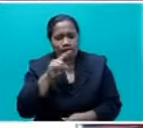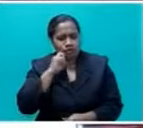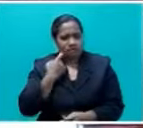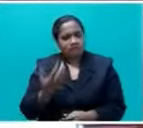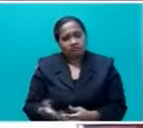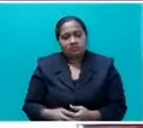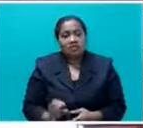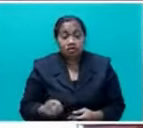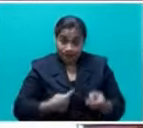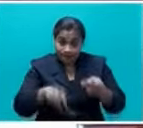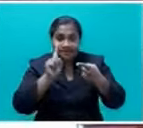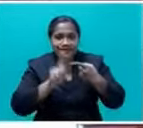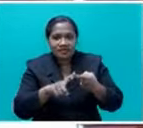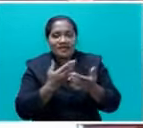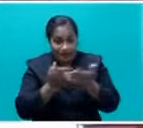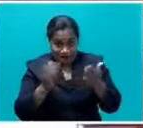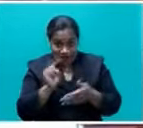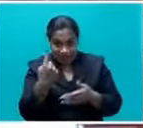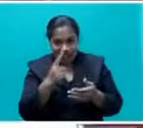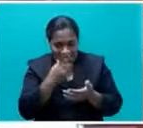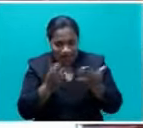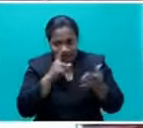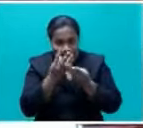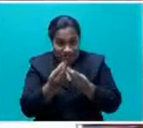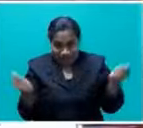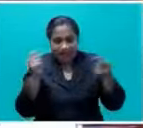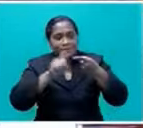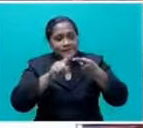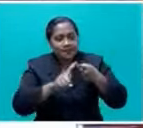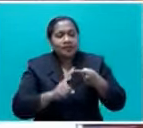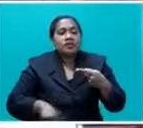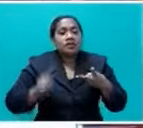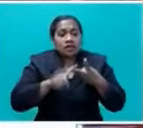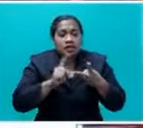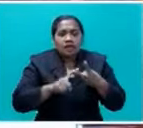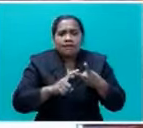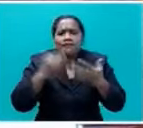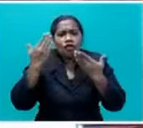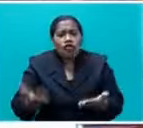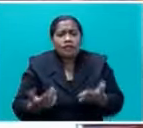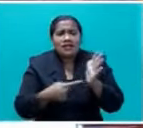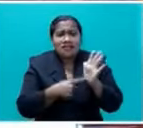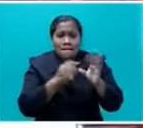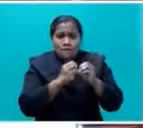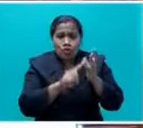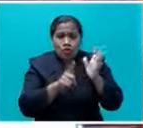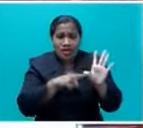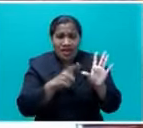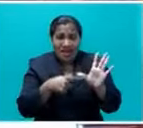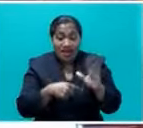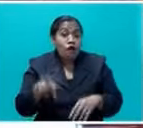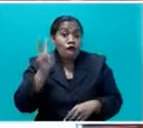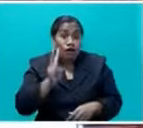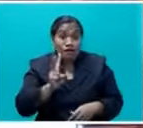So that's one way of dealing with it. There were, and Honorable Tambui, I don't know if you recall or not, but Vodafone actually issued a press statement